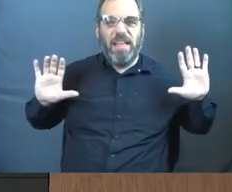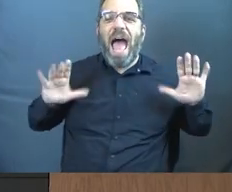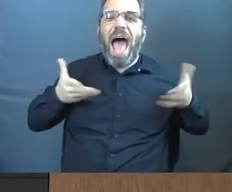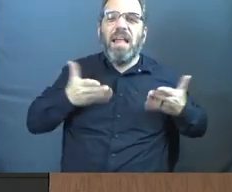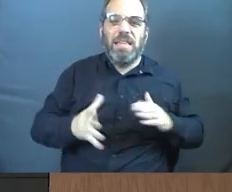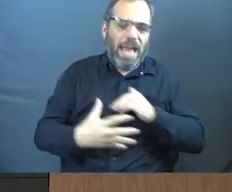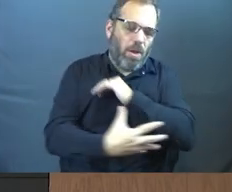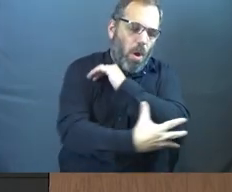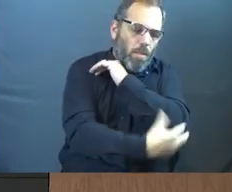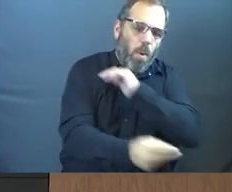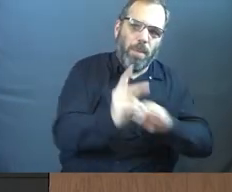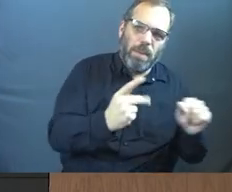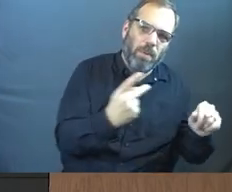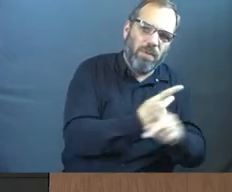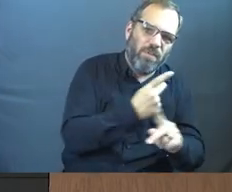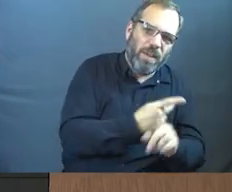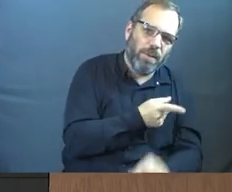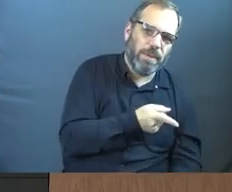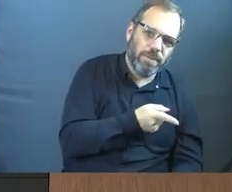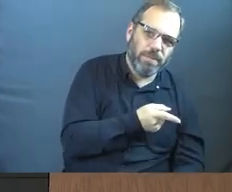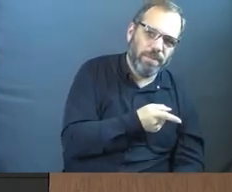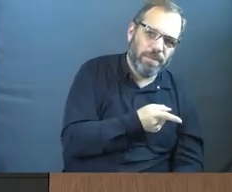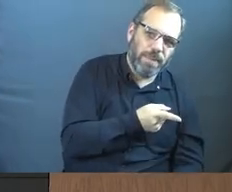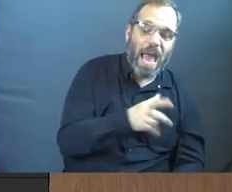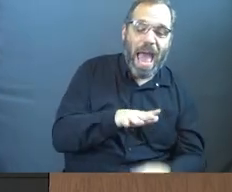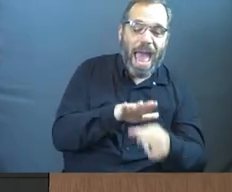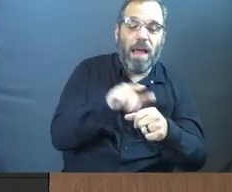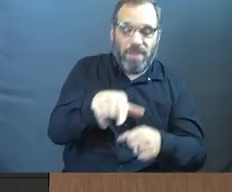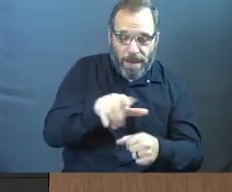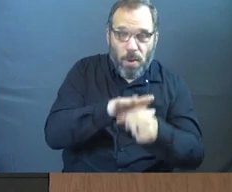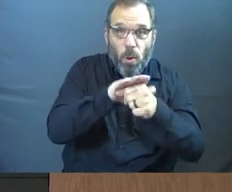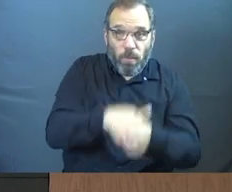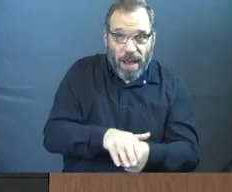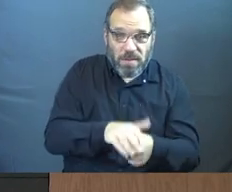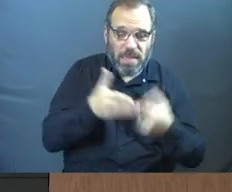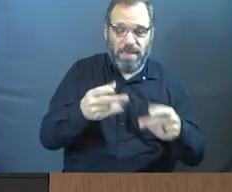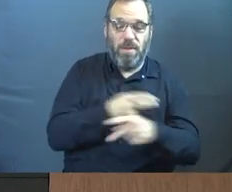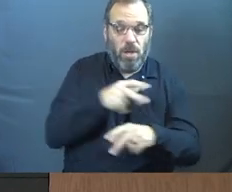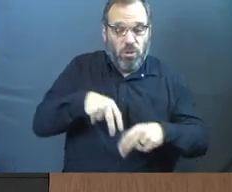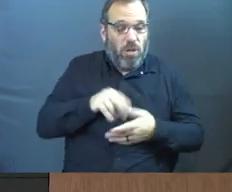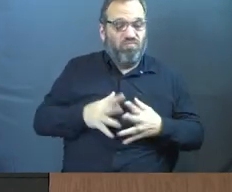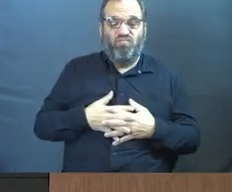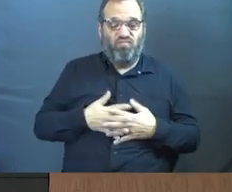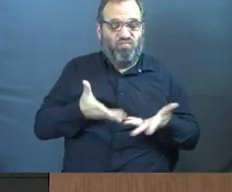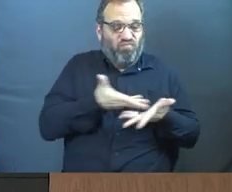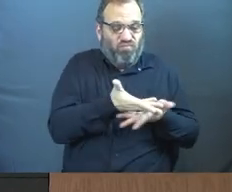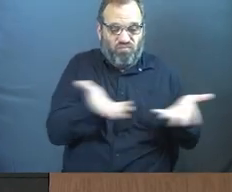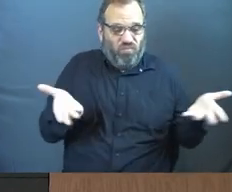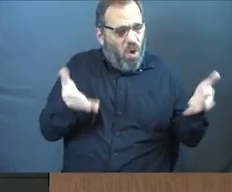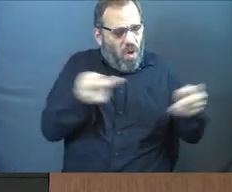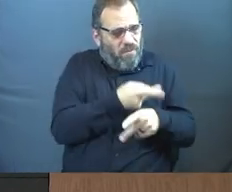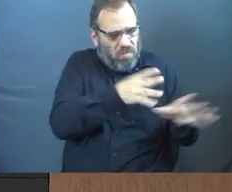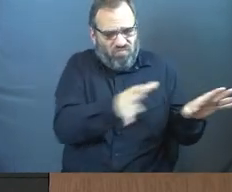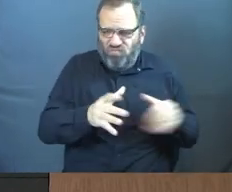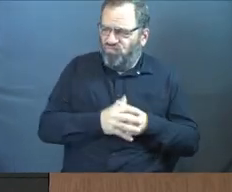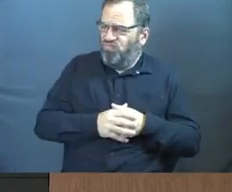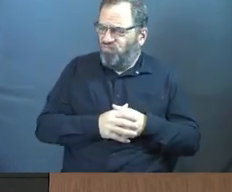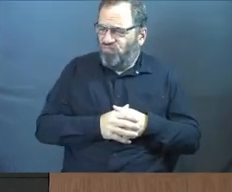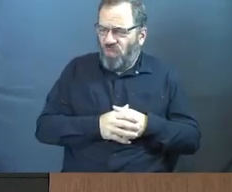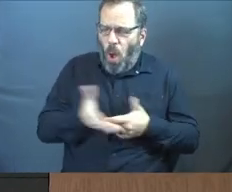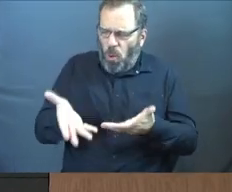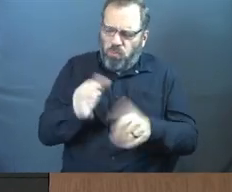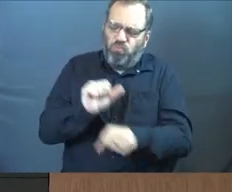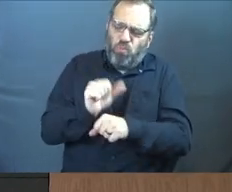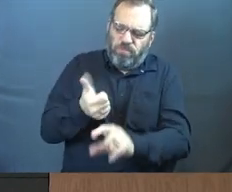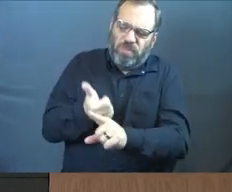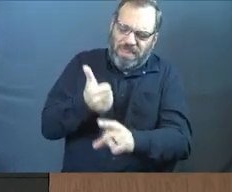poor people figure it out and let oppressed people figure it out. We should just stand back and let them pull themselves up by their